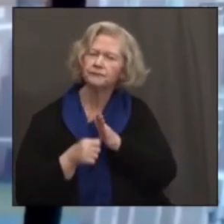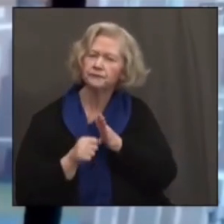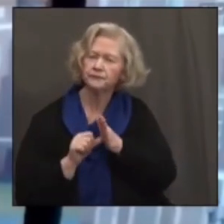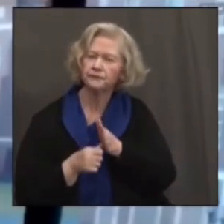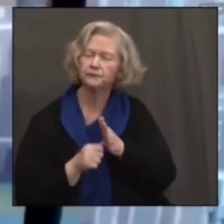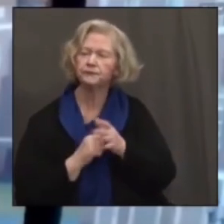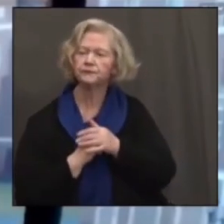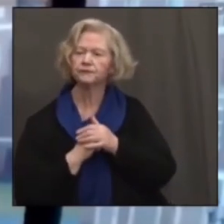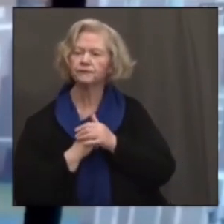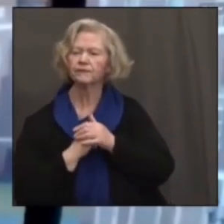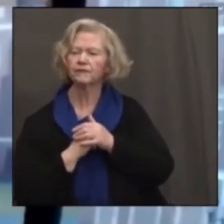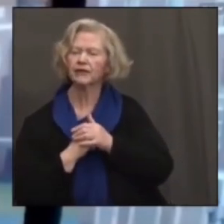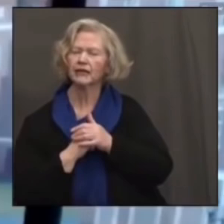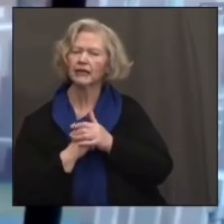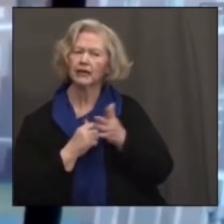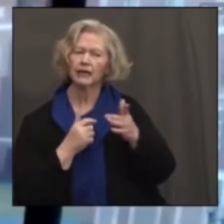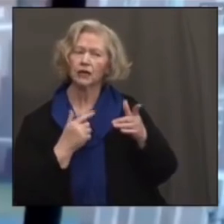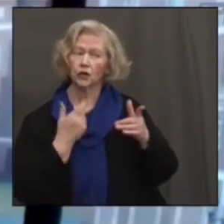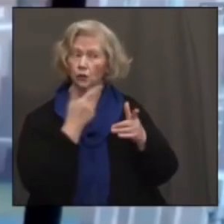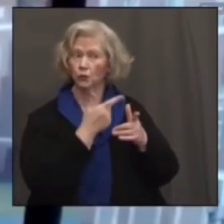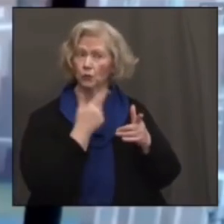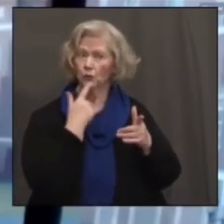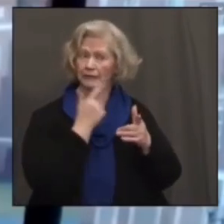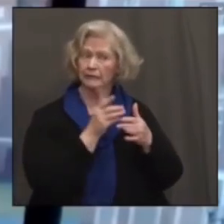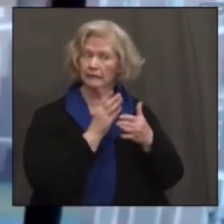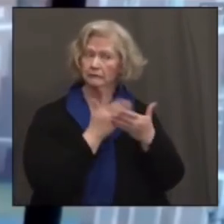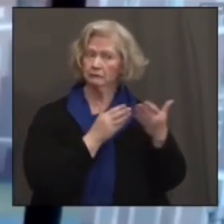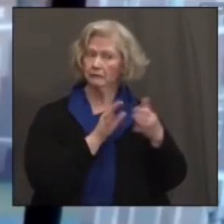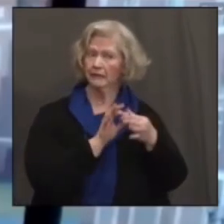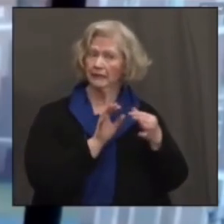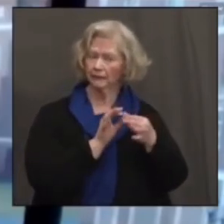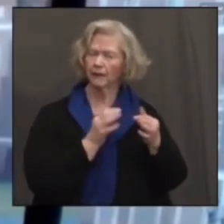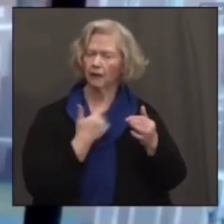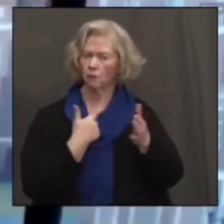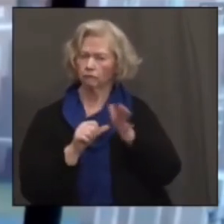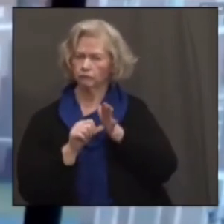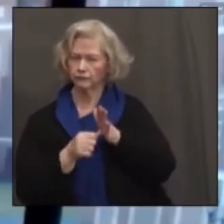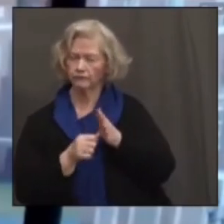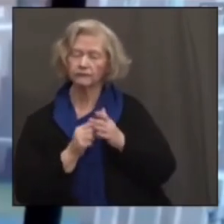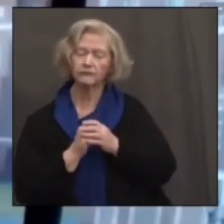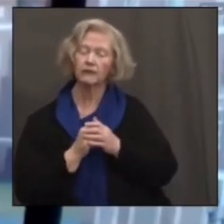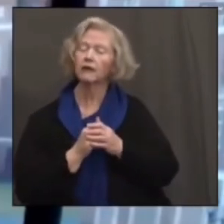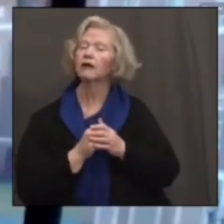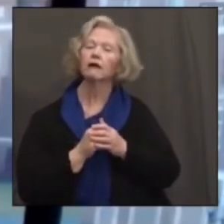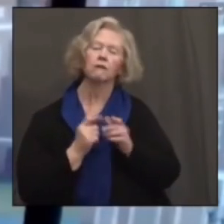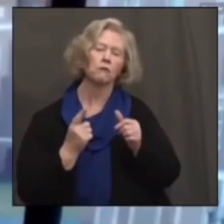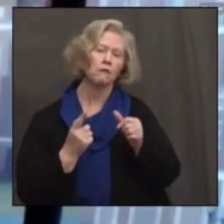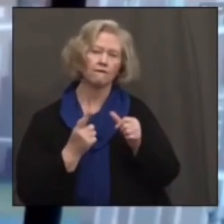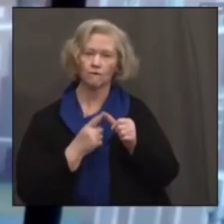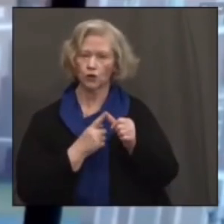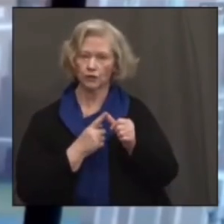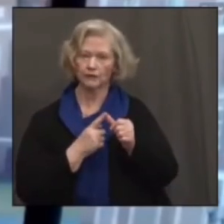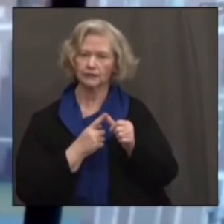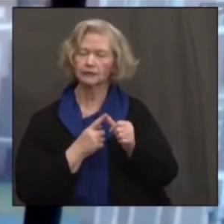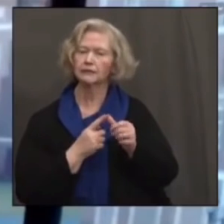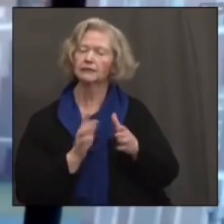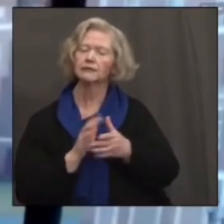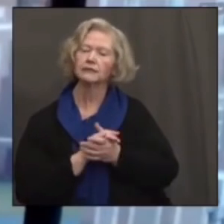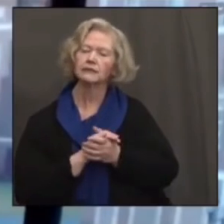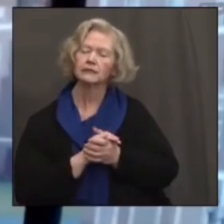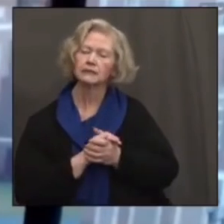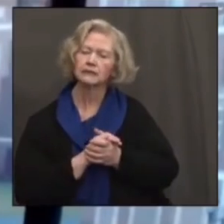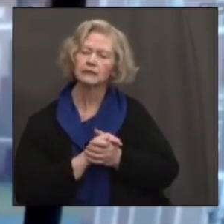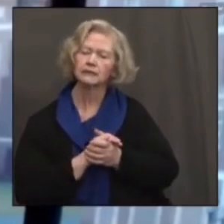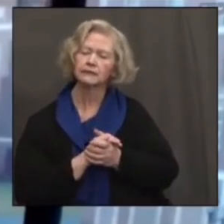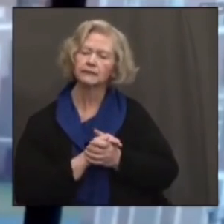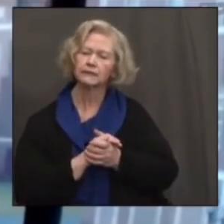comments that you had made earlier in your presentation. I think the first one is really starting out with the good news. And that